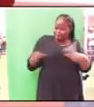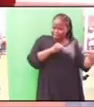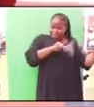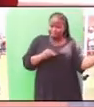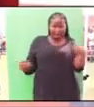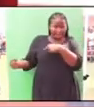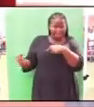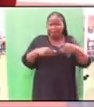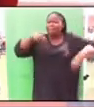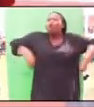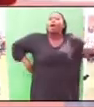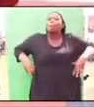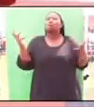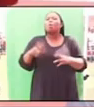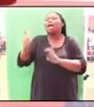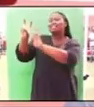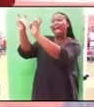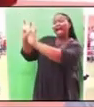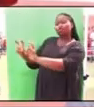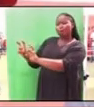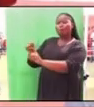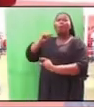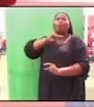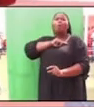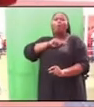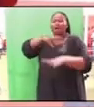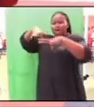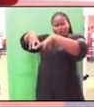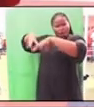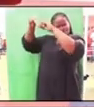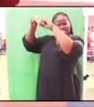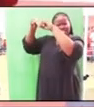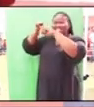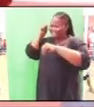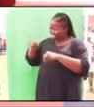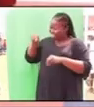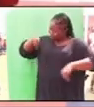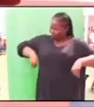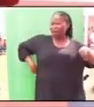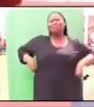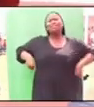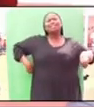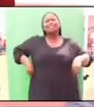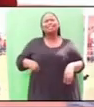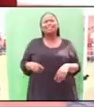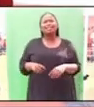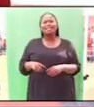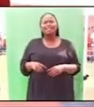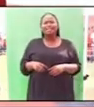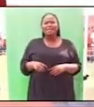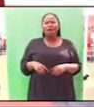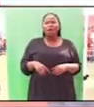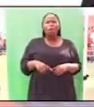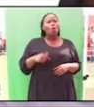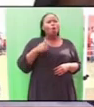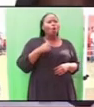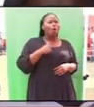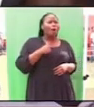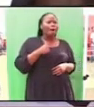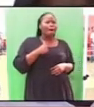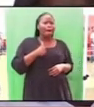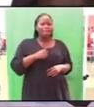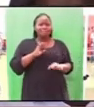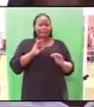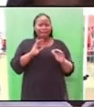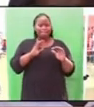in ESCOM because load shading is corruption. We are going to service our power